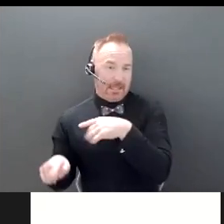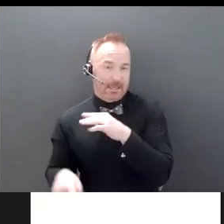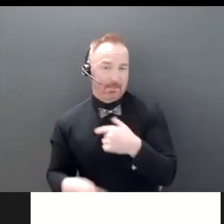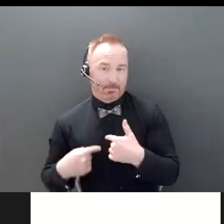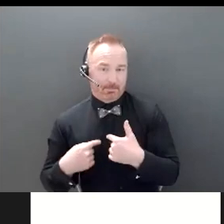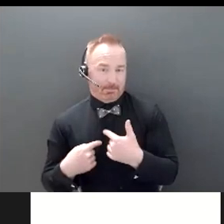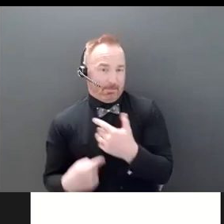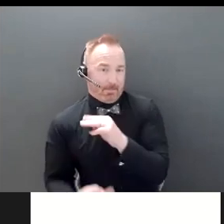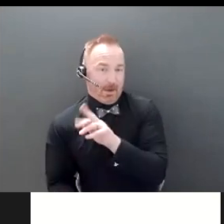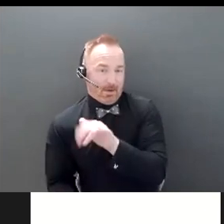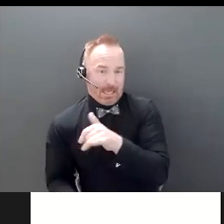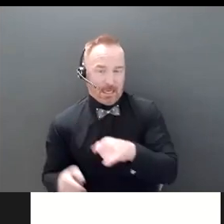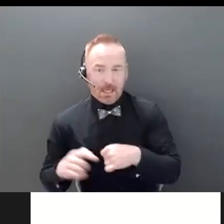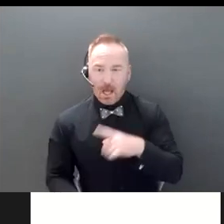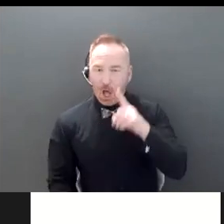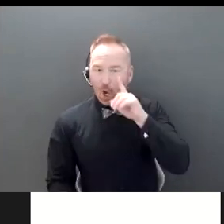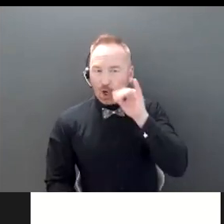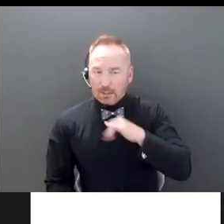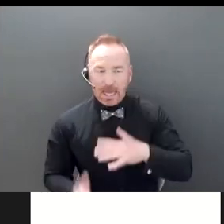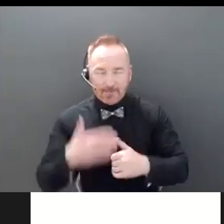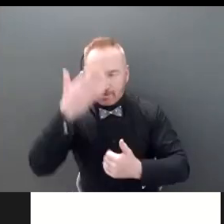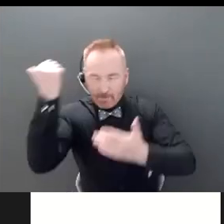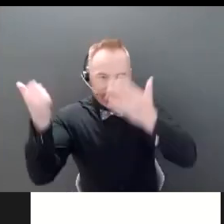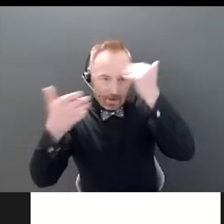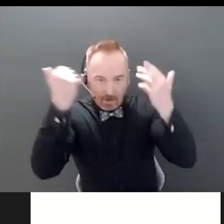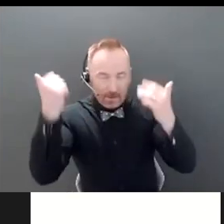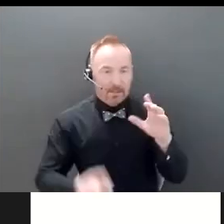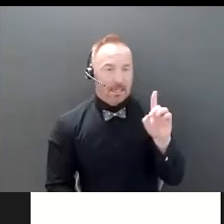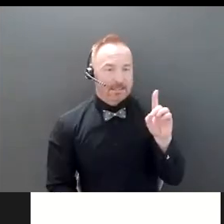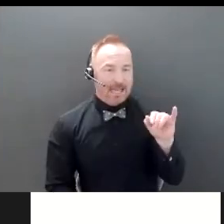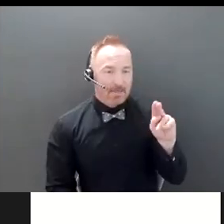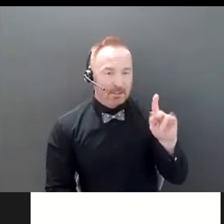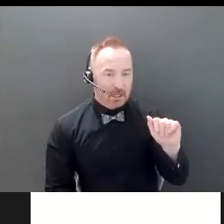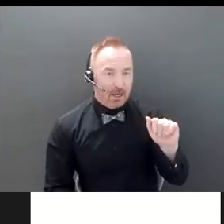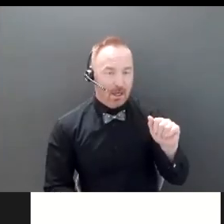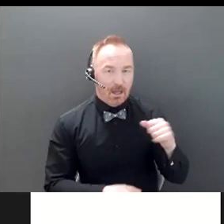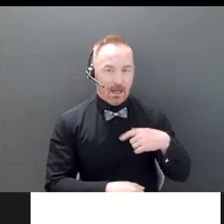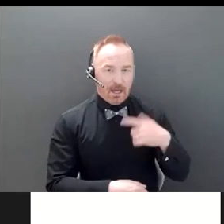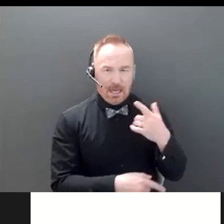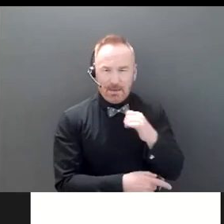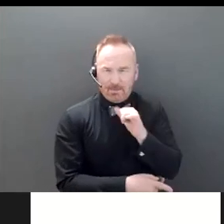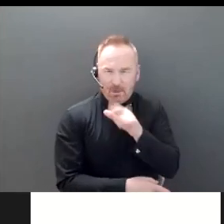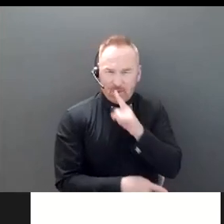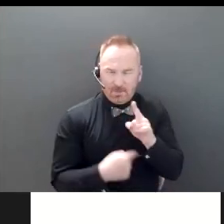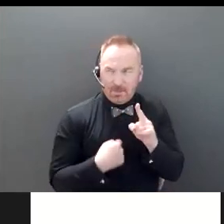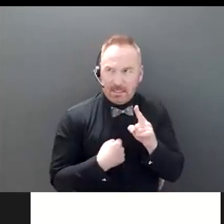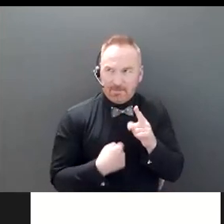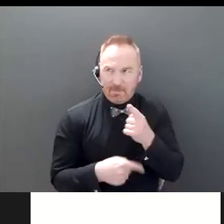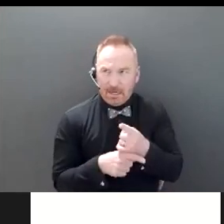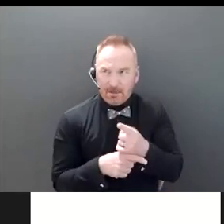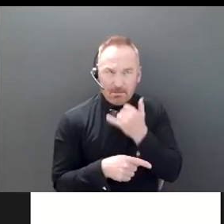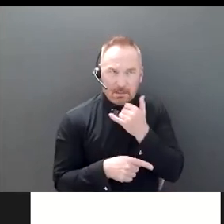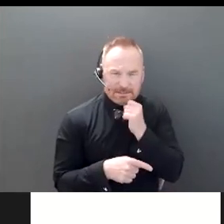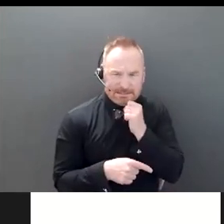the advisor knows, do they contact Public Guardian Trustee? I'm not sure how that works. Maybe I'm, if I'm not getting that correct, maybe you can type your,